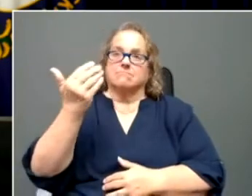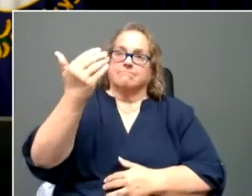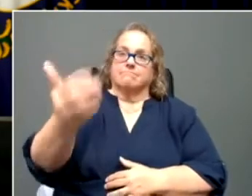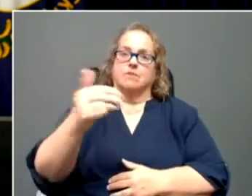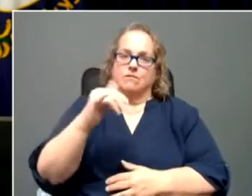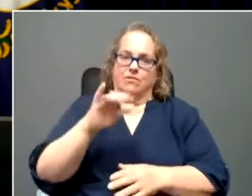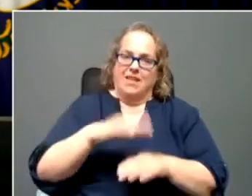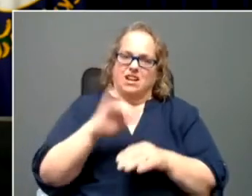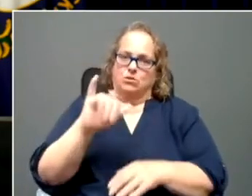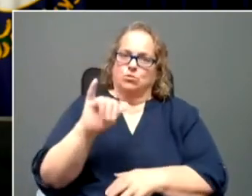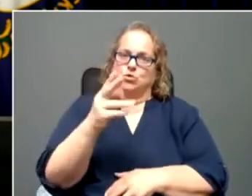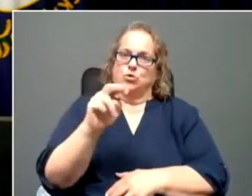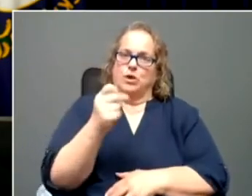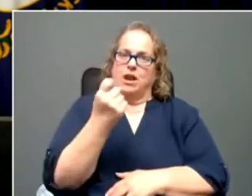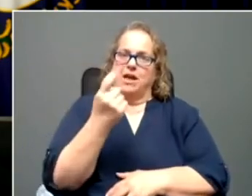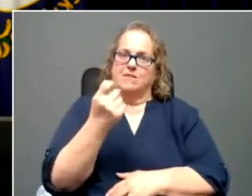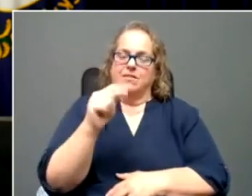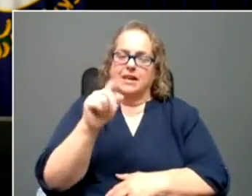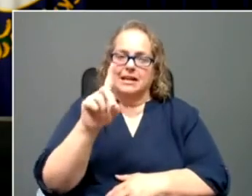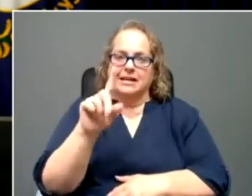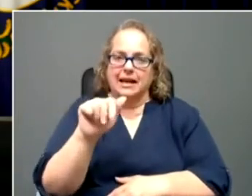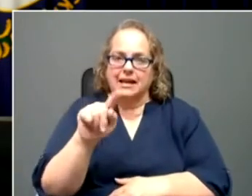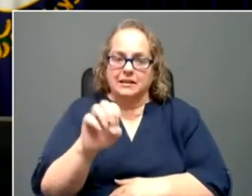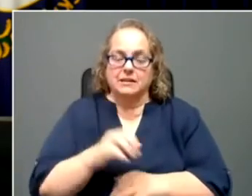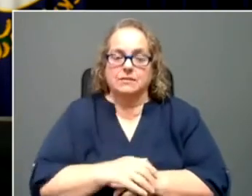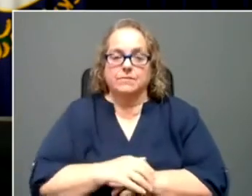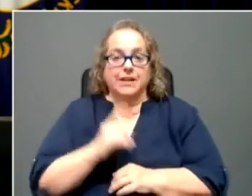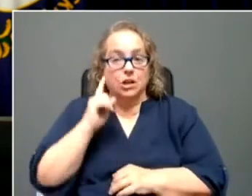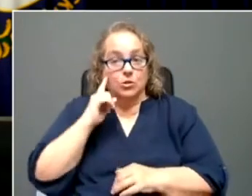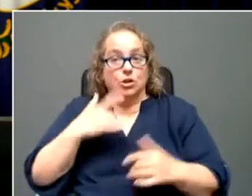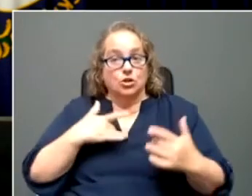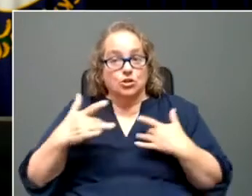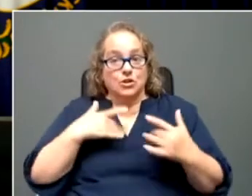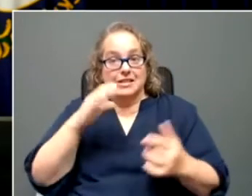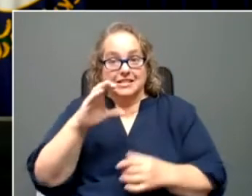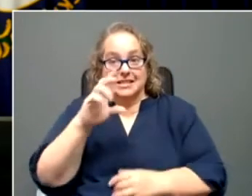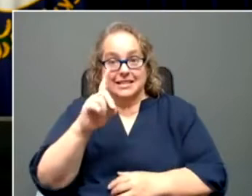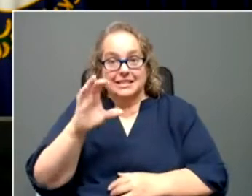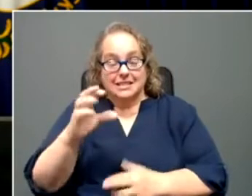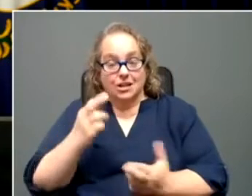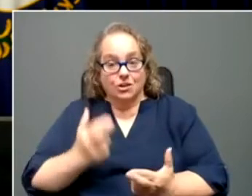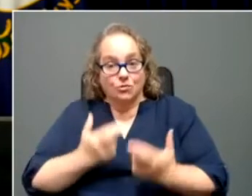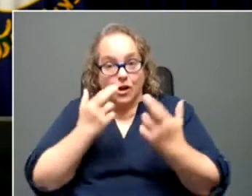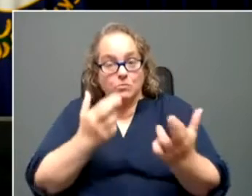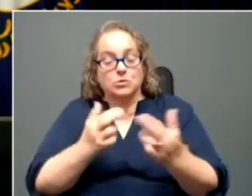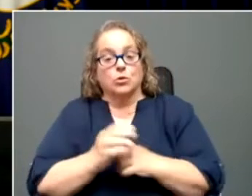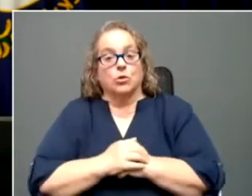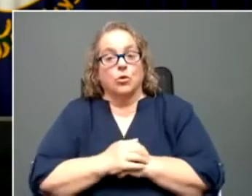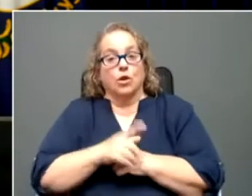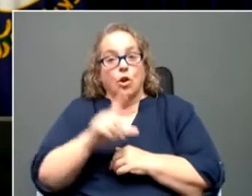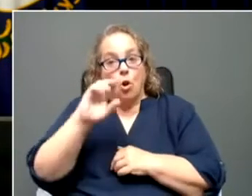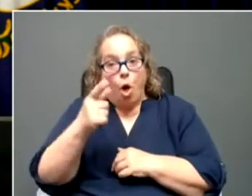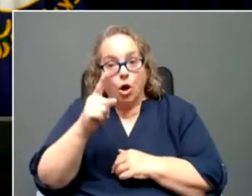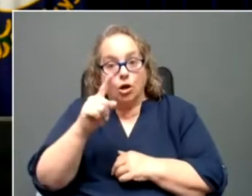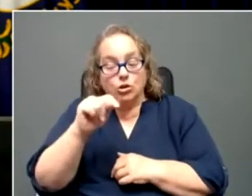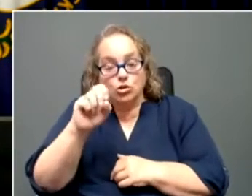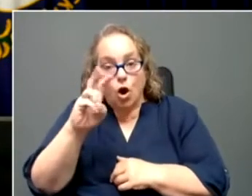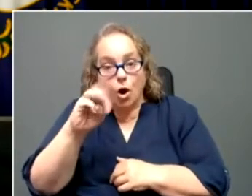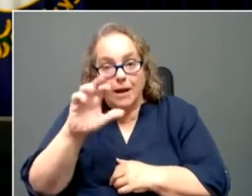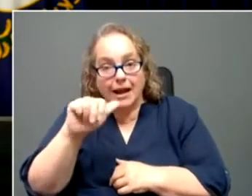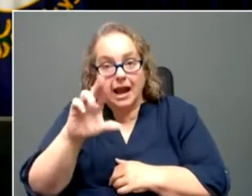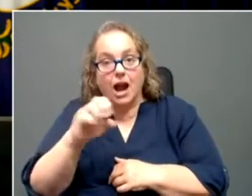reopening adhere to current CDC recommendations, which fall closely in line with long term care and adult day health care